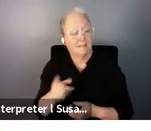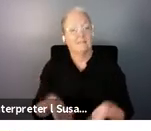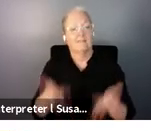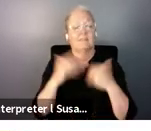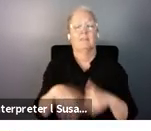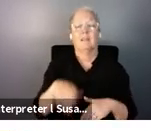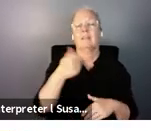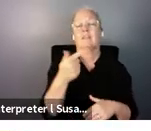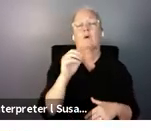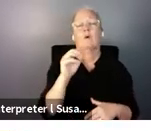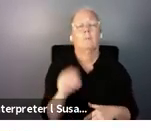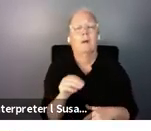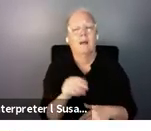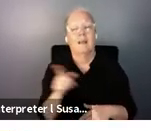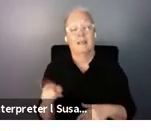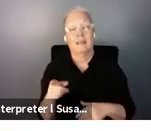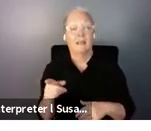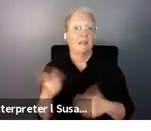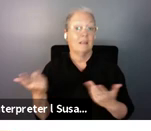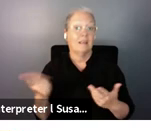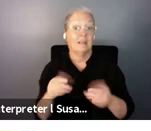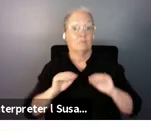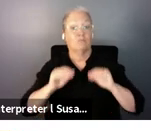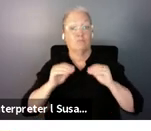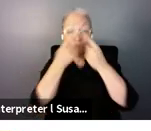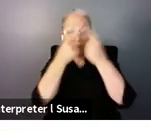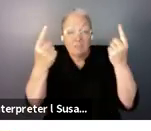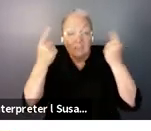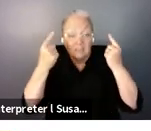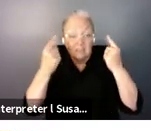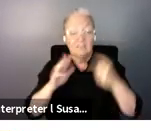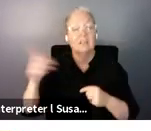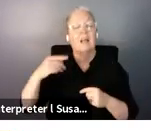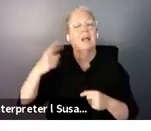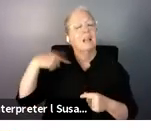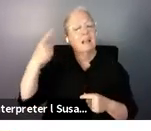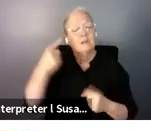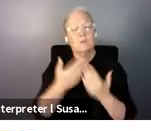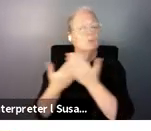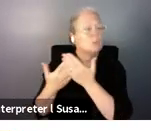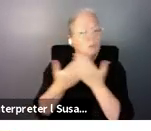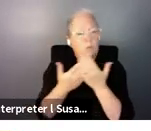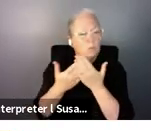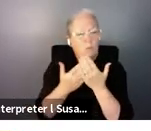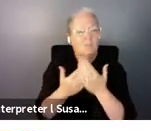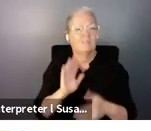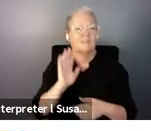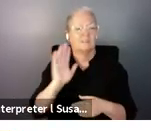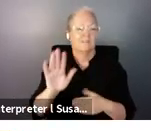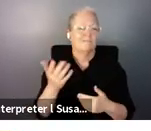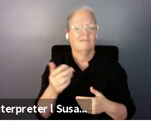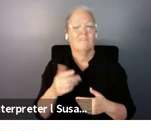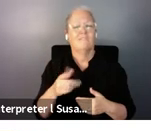is a professor at the London School of Hygiene and Tropical Medicine and he specialises in disability